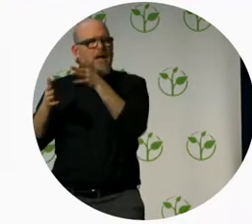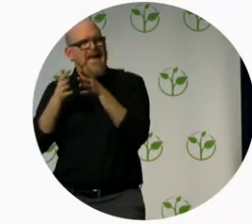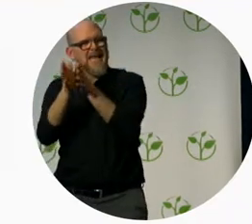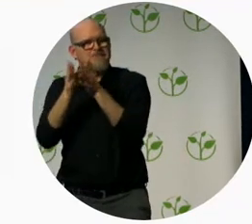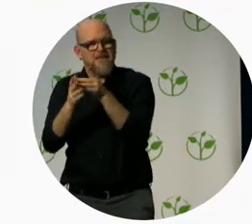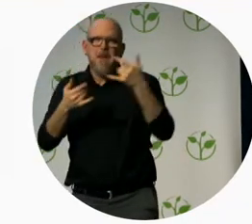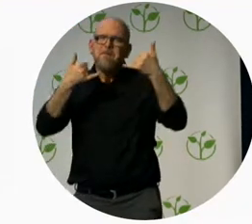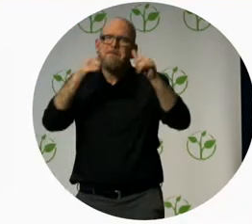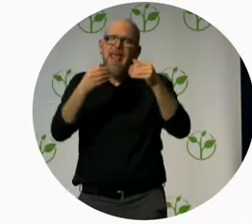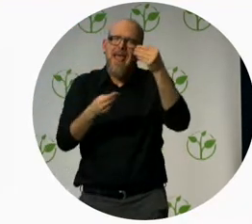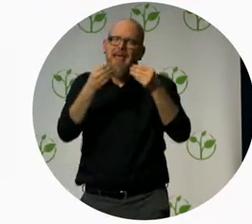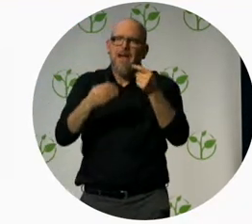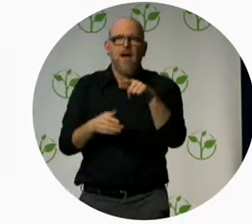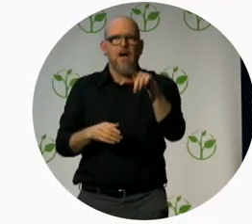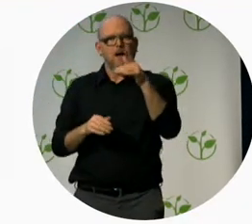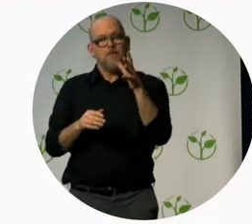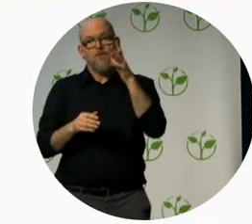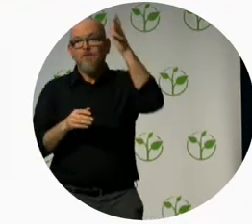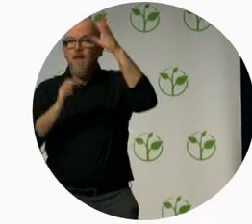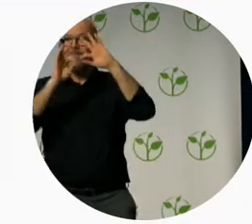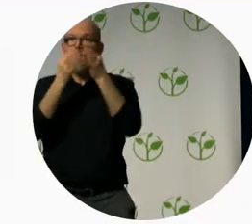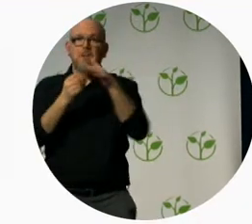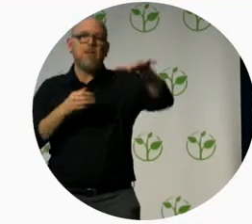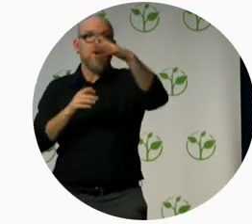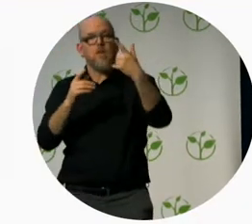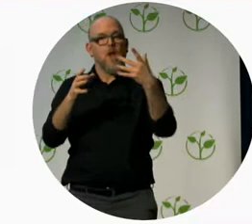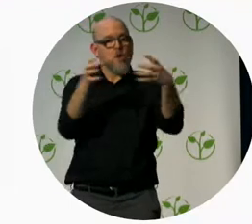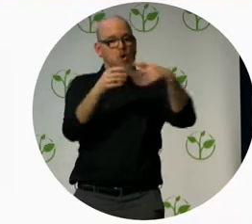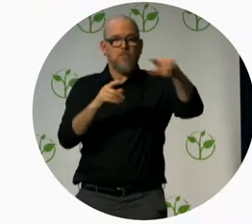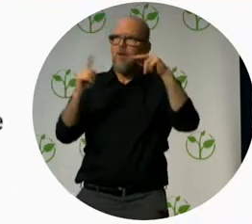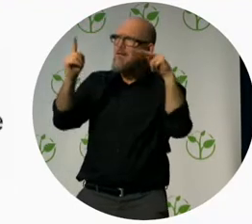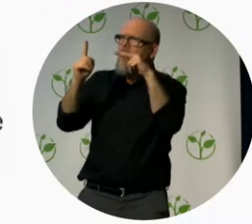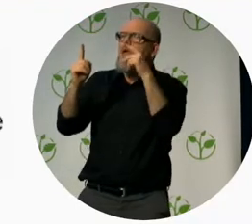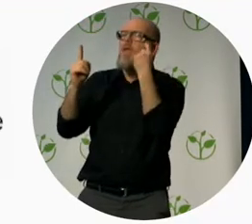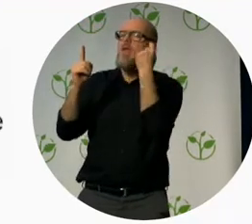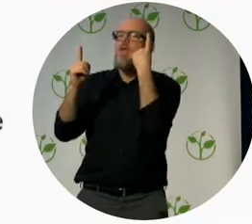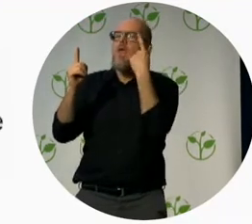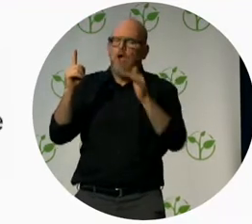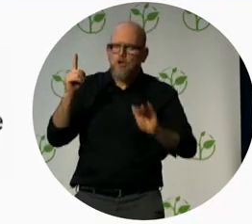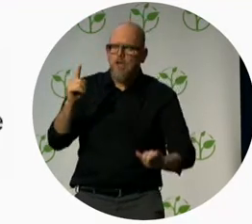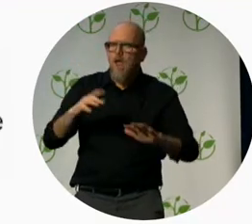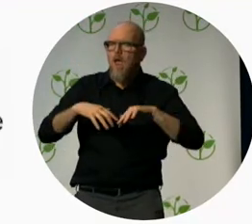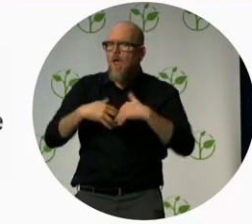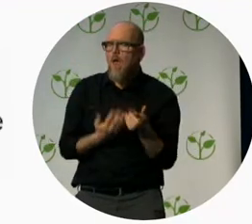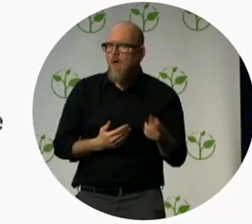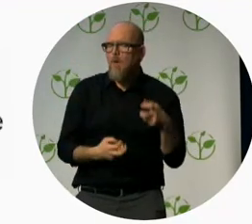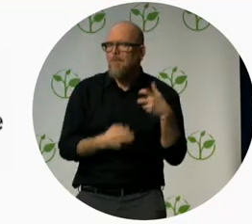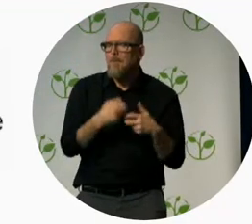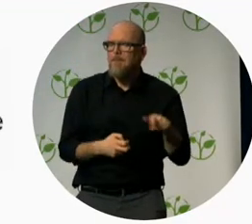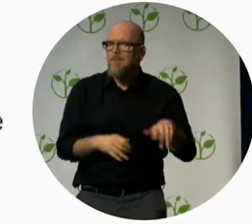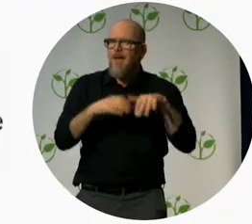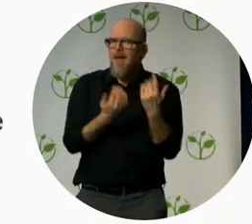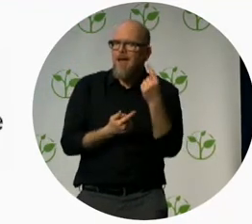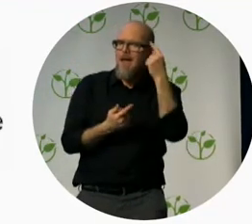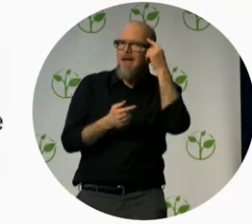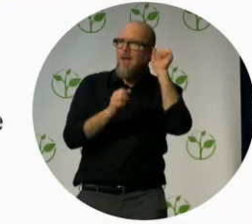your child's eyes for the first time they tell us the these invisible issues truly invisible of course